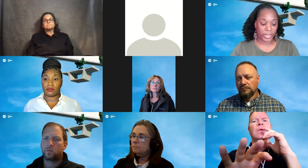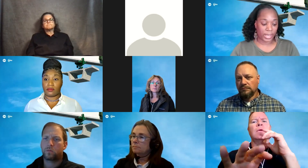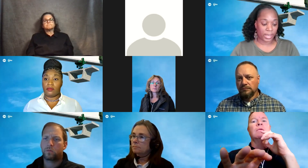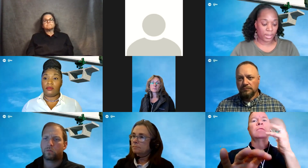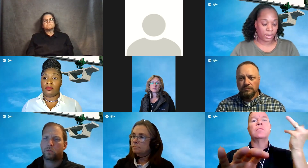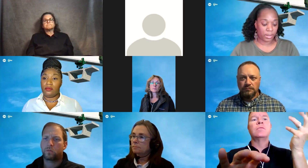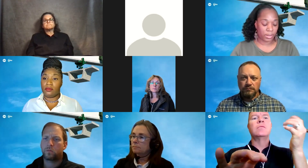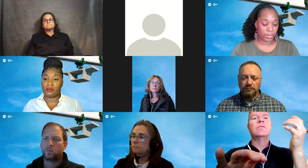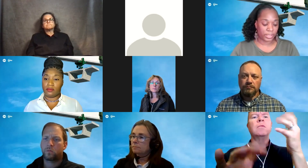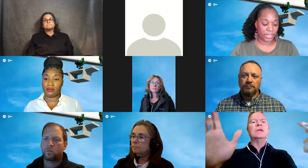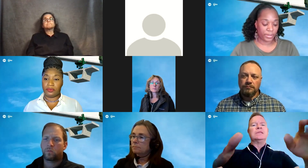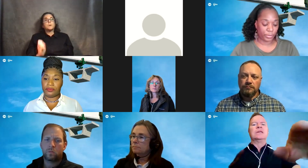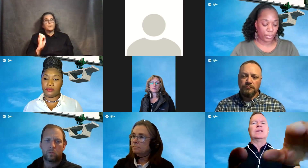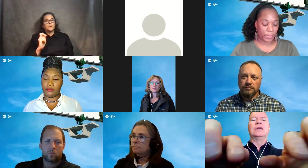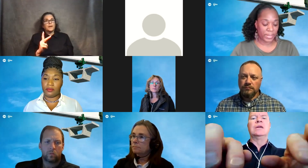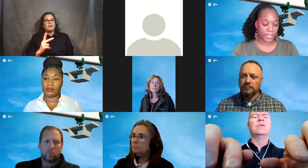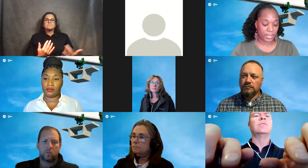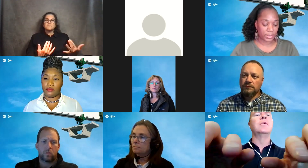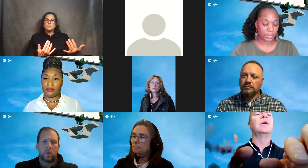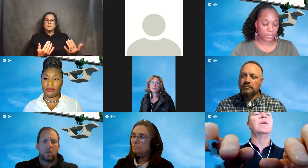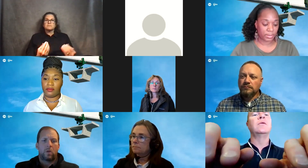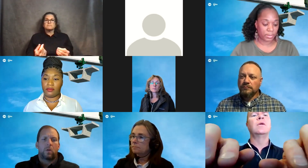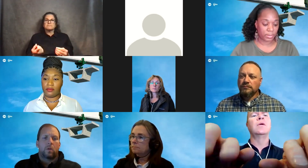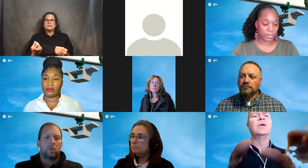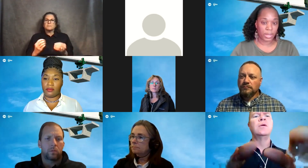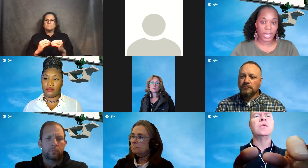Okay. I'm gonna give it a few more minutes.